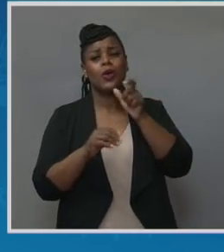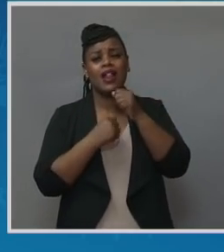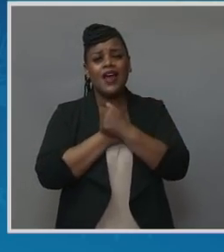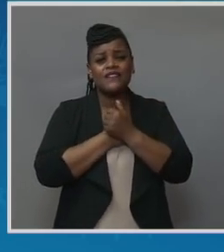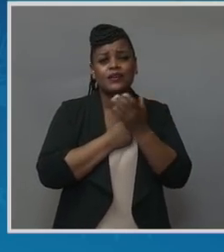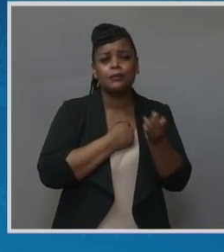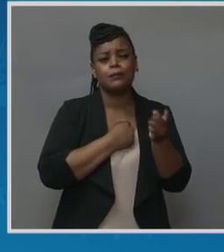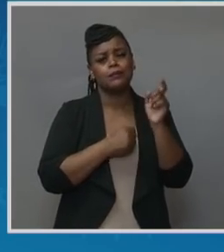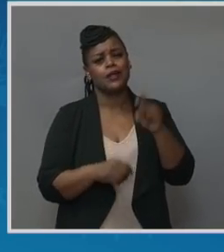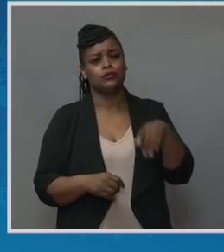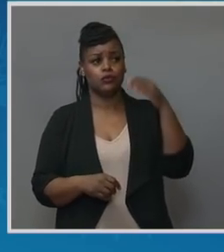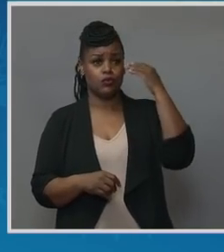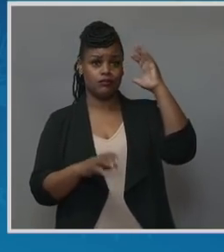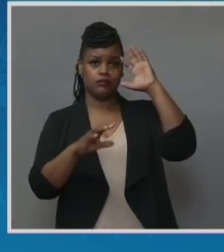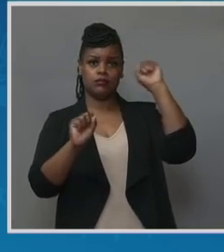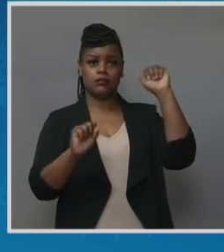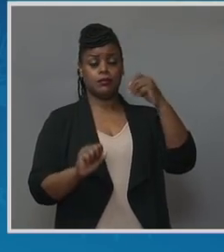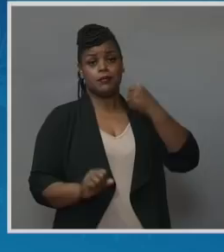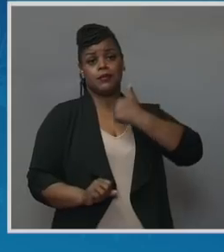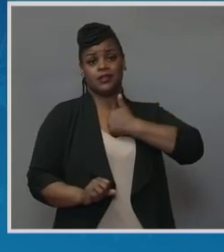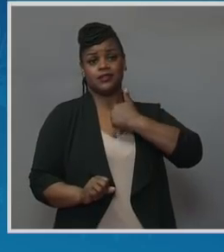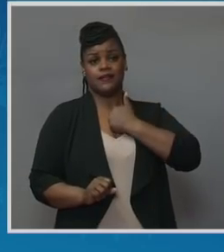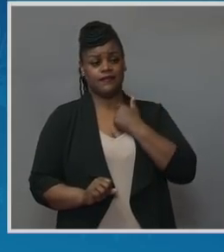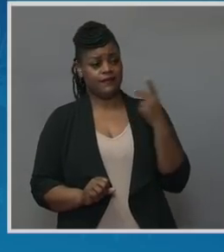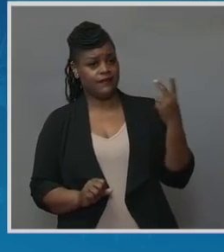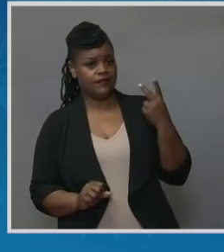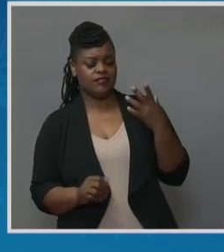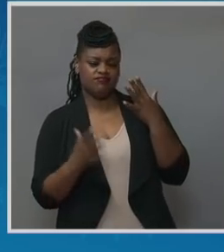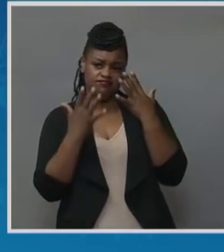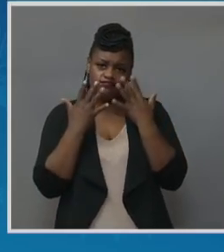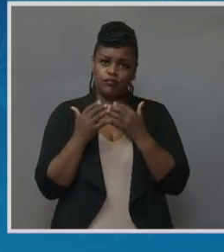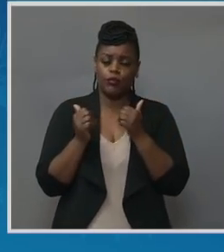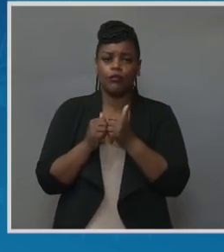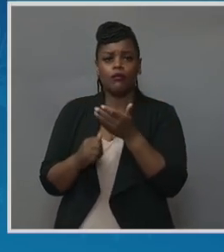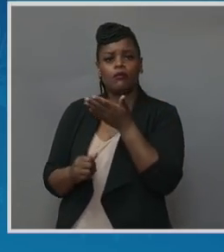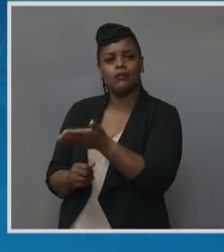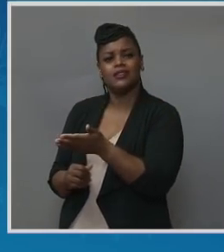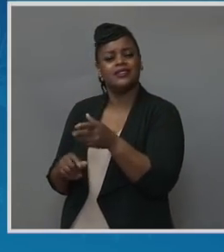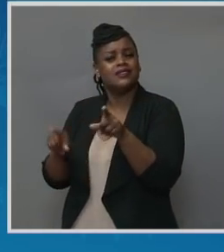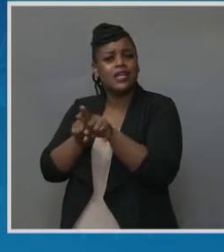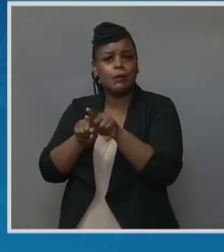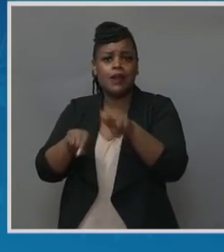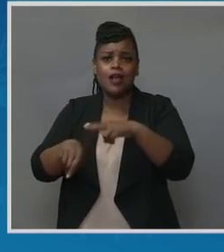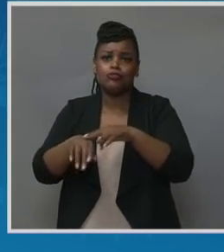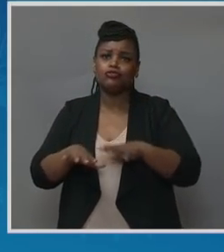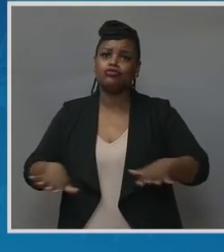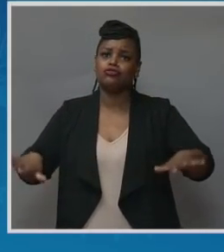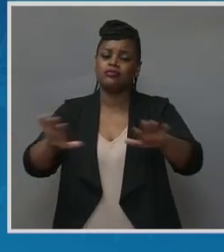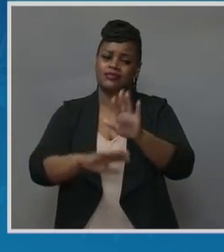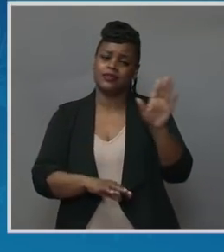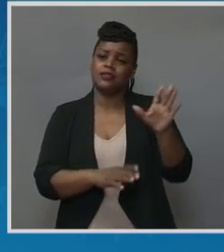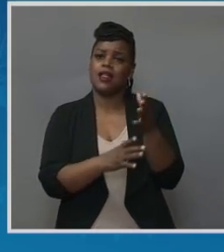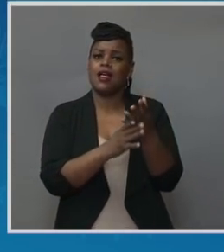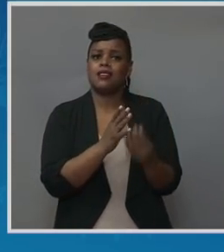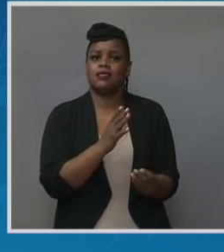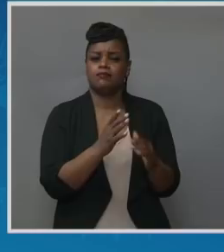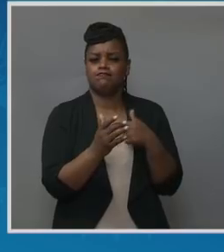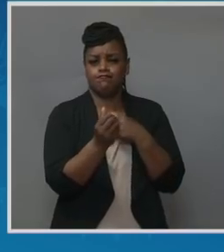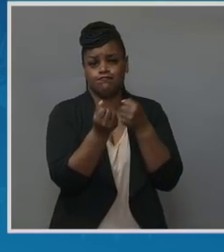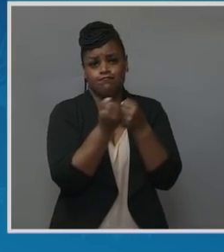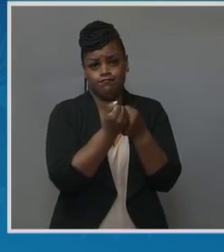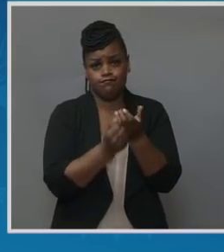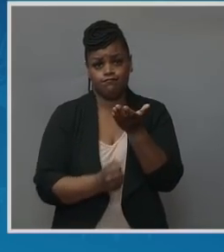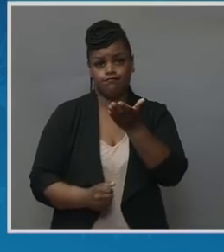President and I grieve with you as the nation grieves his loss. And we stand with you. Our